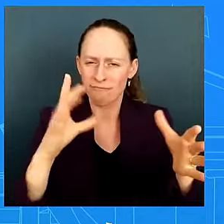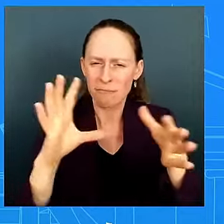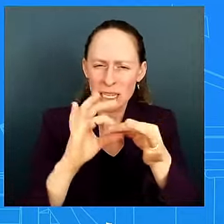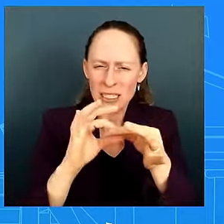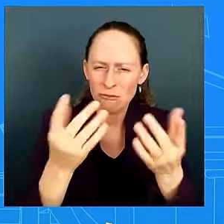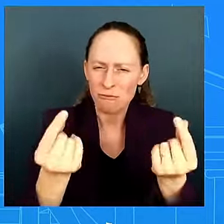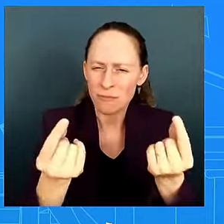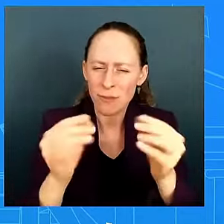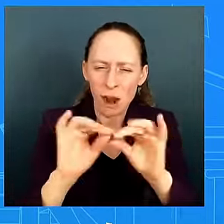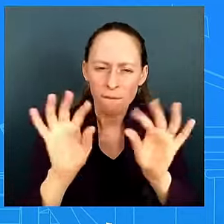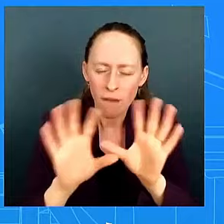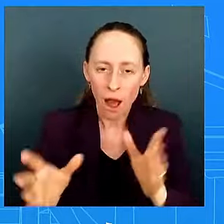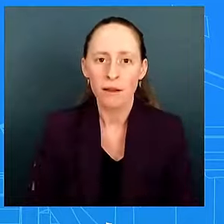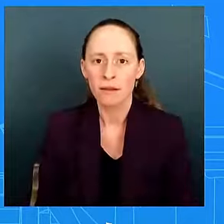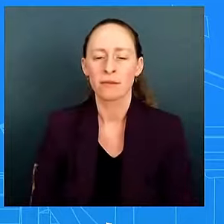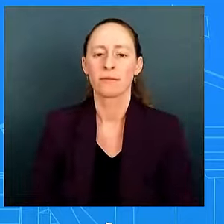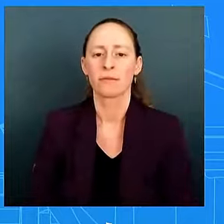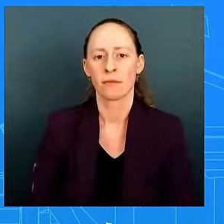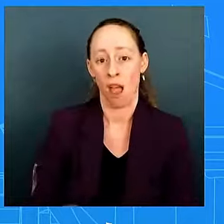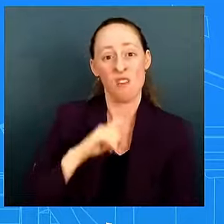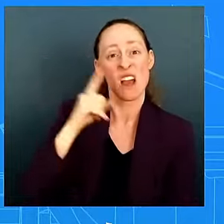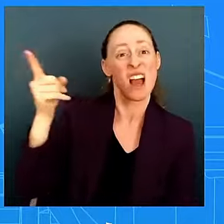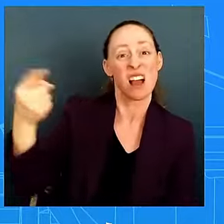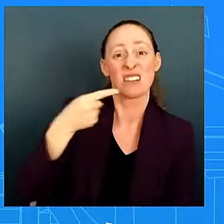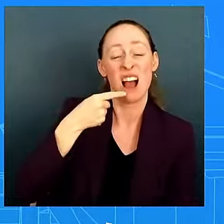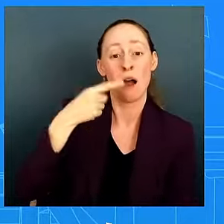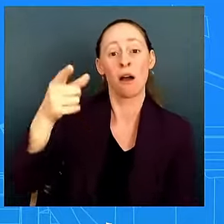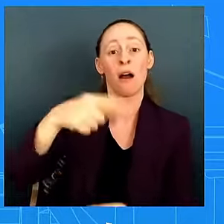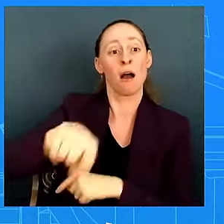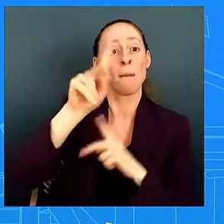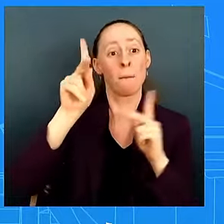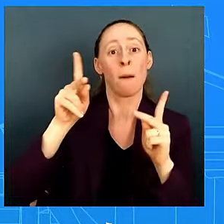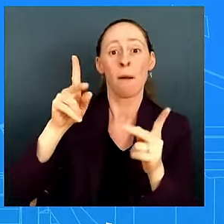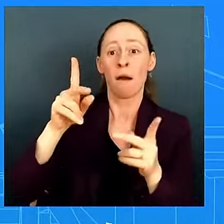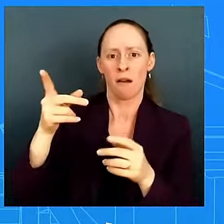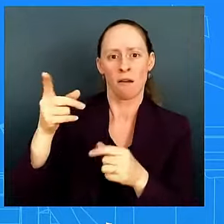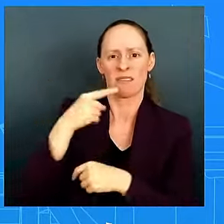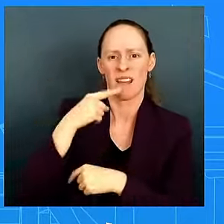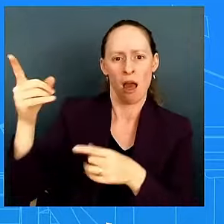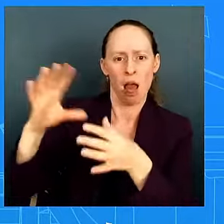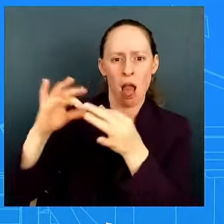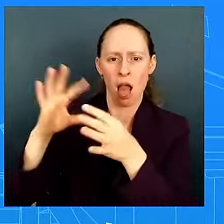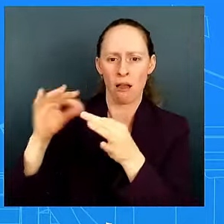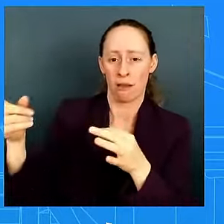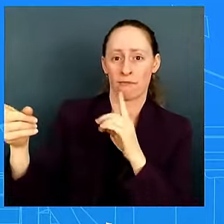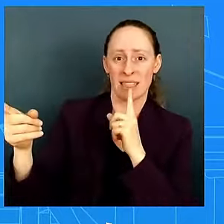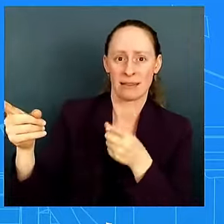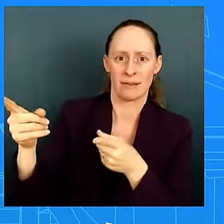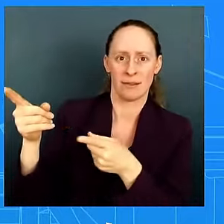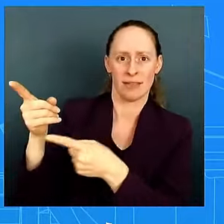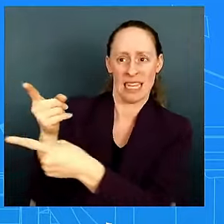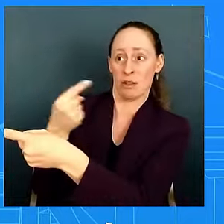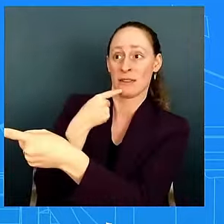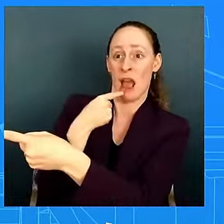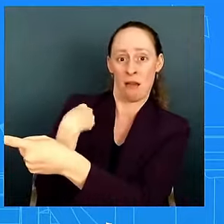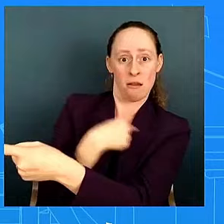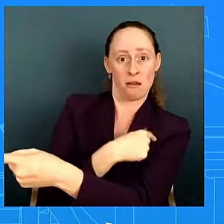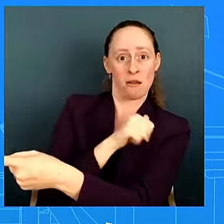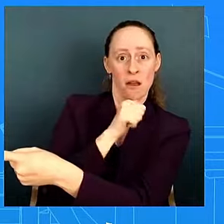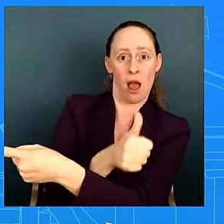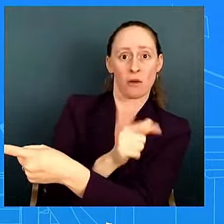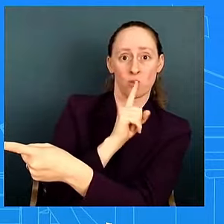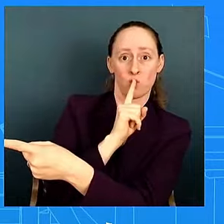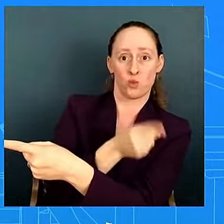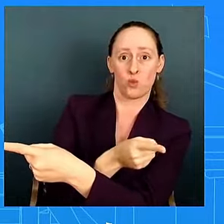and and broadly this has been the reason i ask is like the administration's response to our questions often